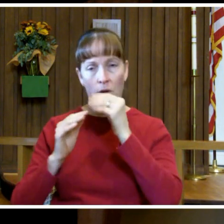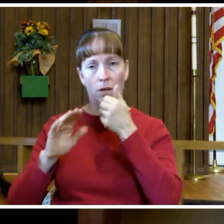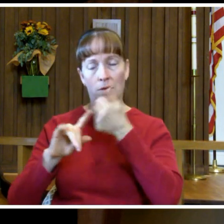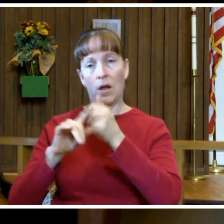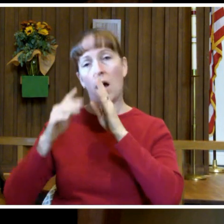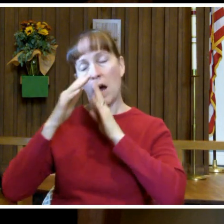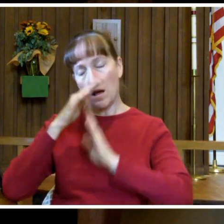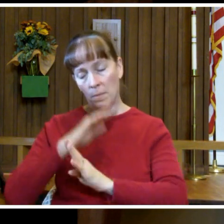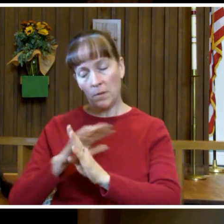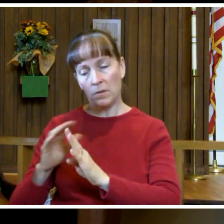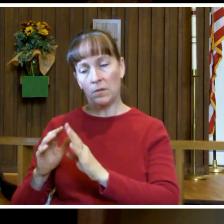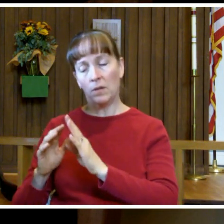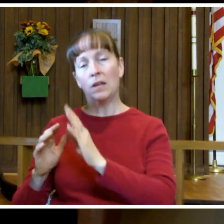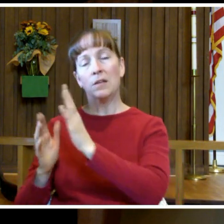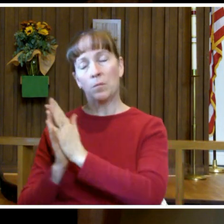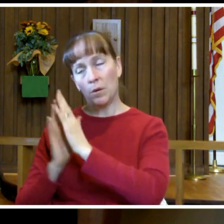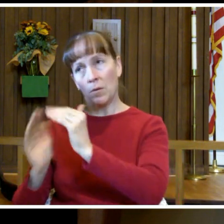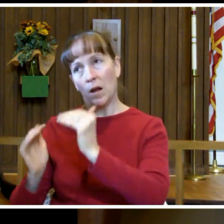the self-satisfied one.